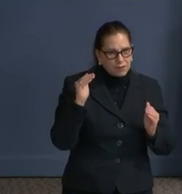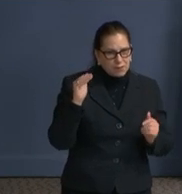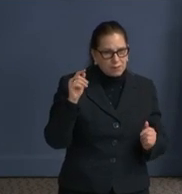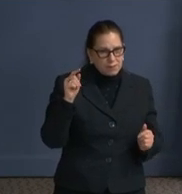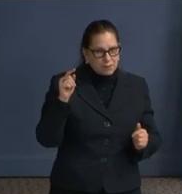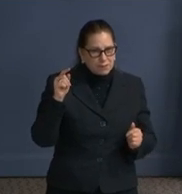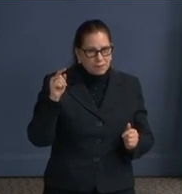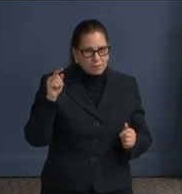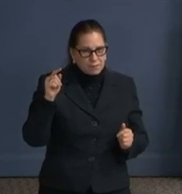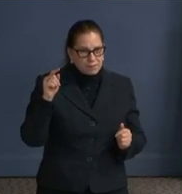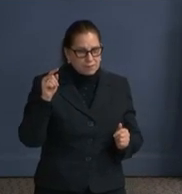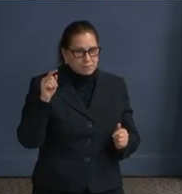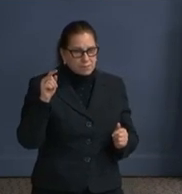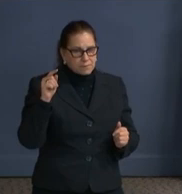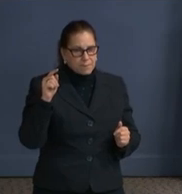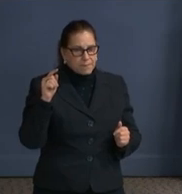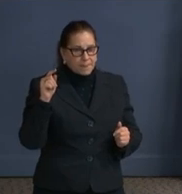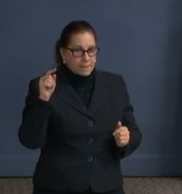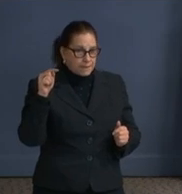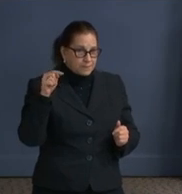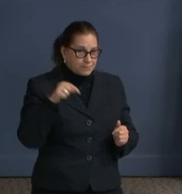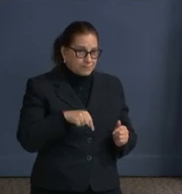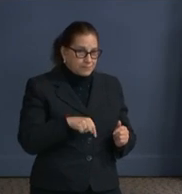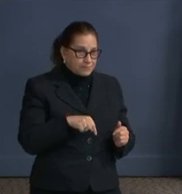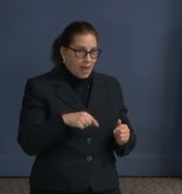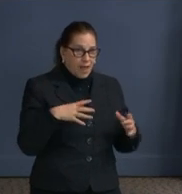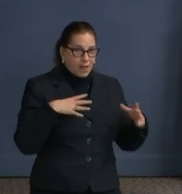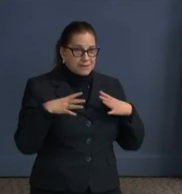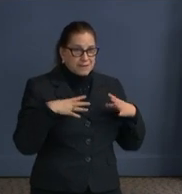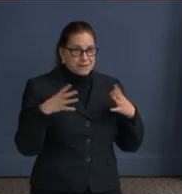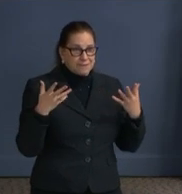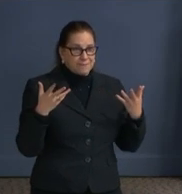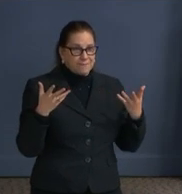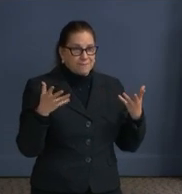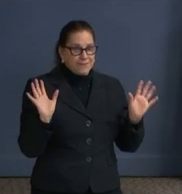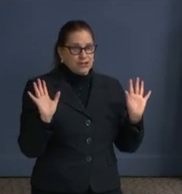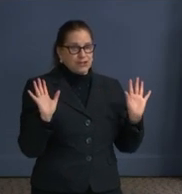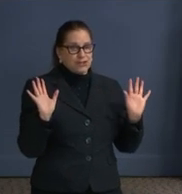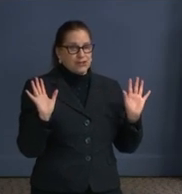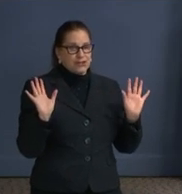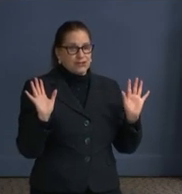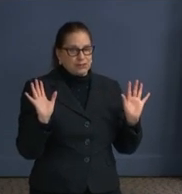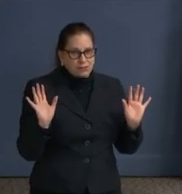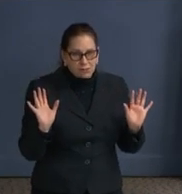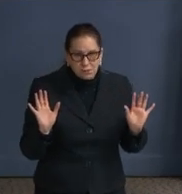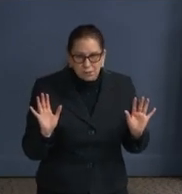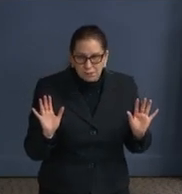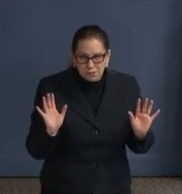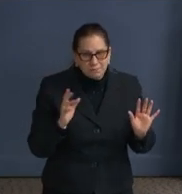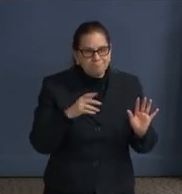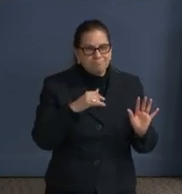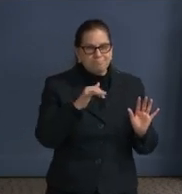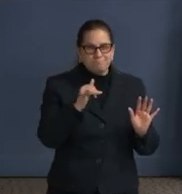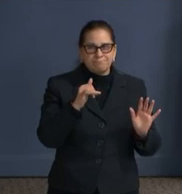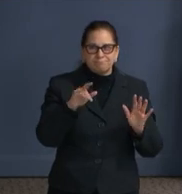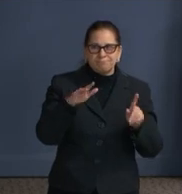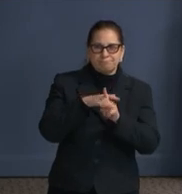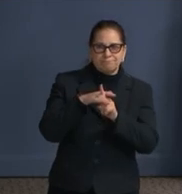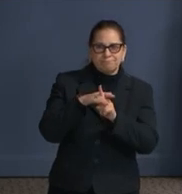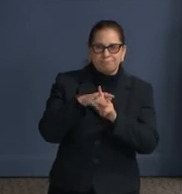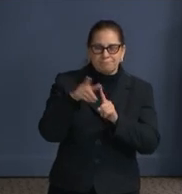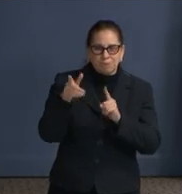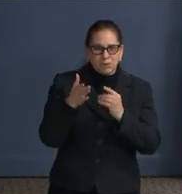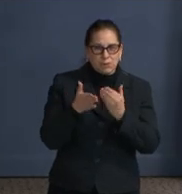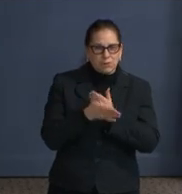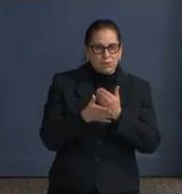we get to a level of daily case rate where we have demonstrated containment, which in the district would be 10 cases per